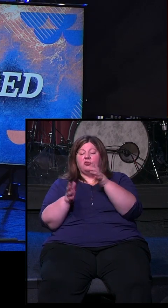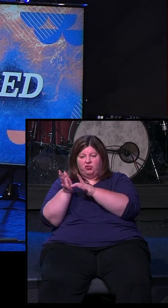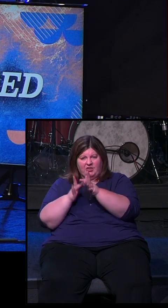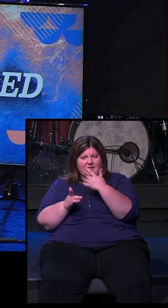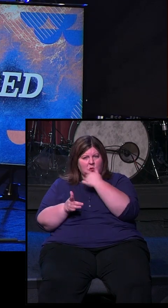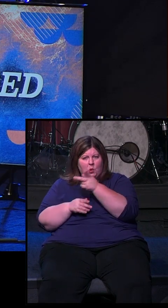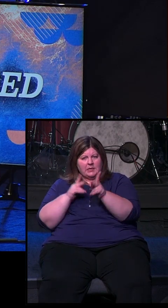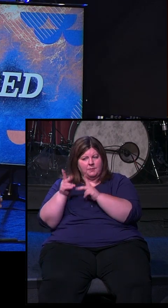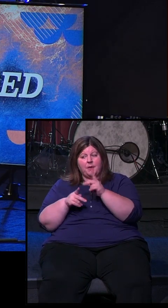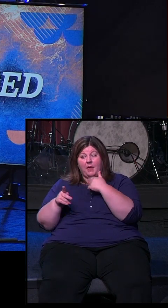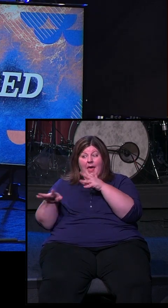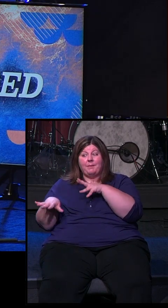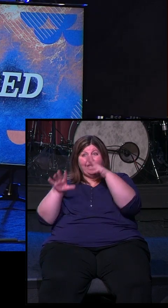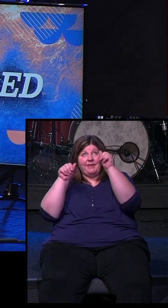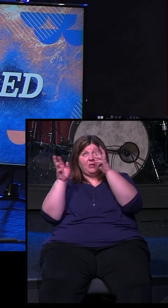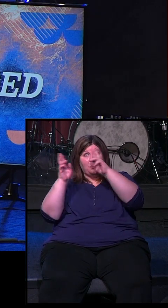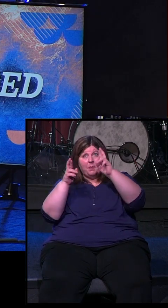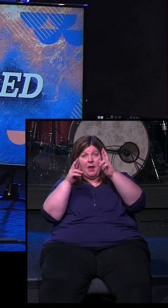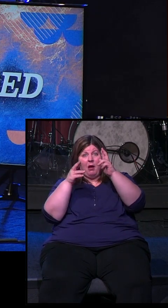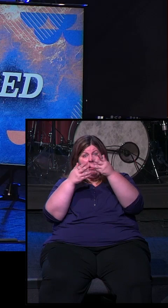were not so, I wouldn't have told you.